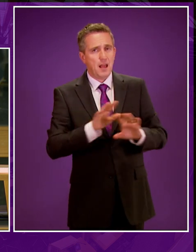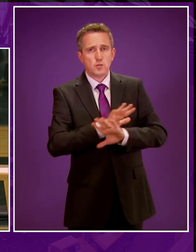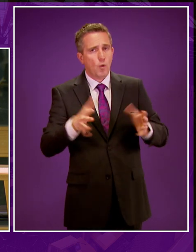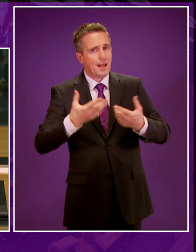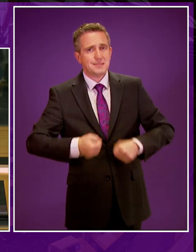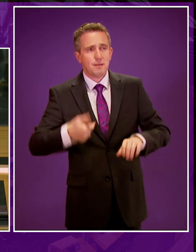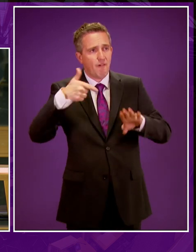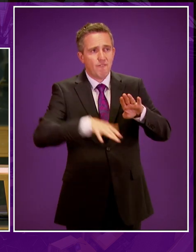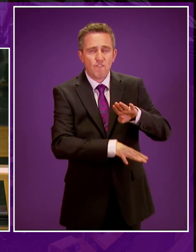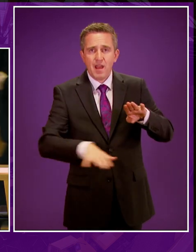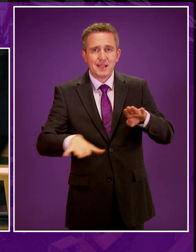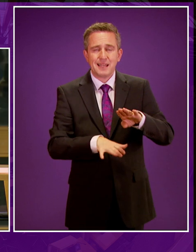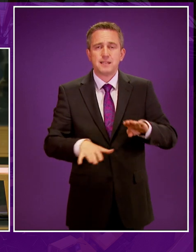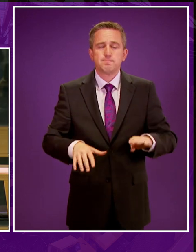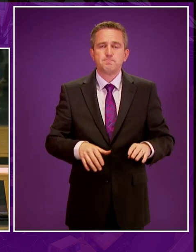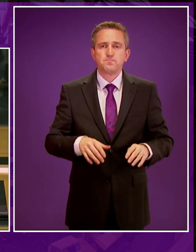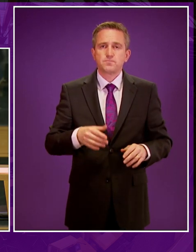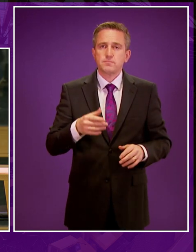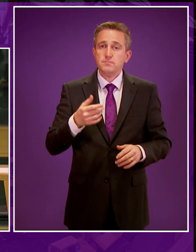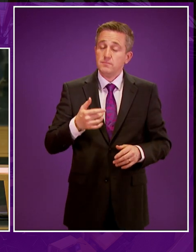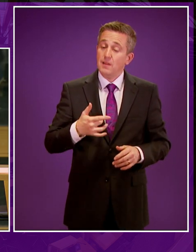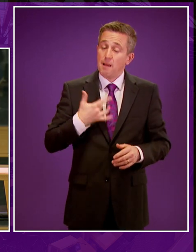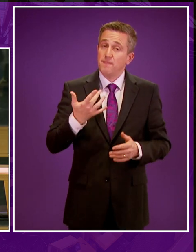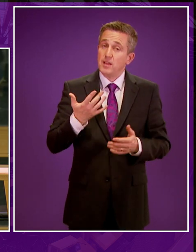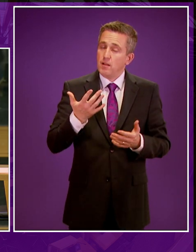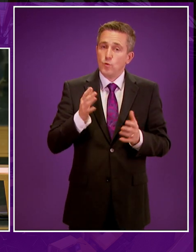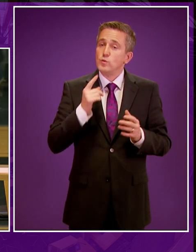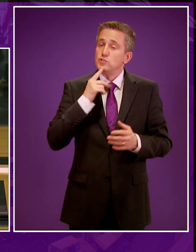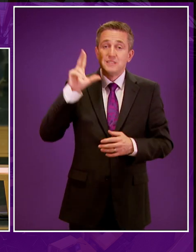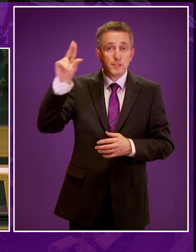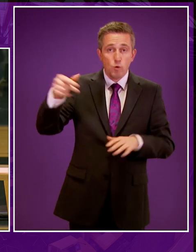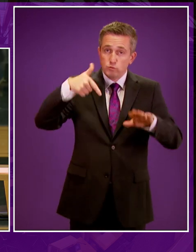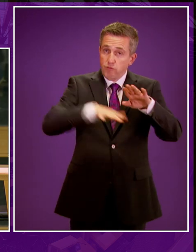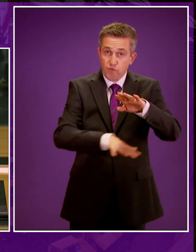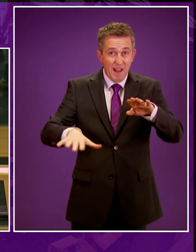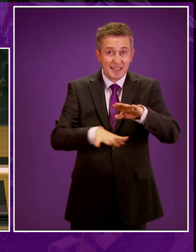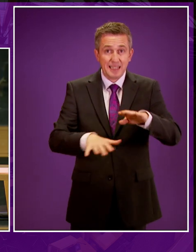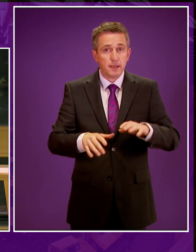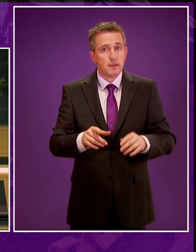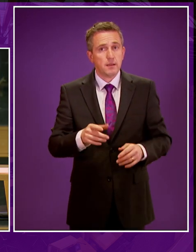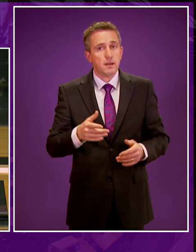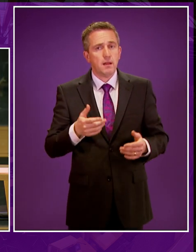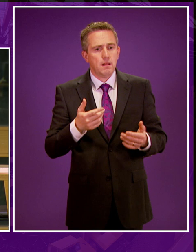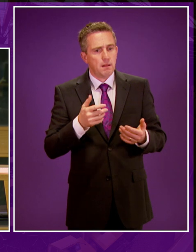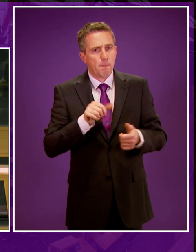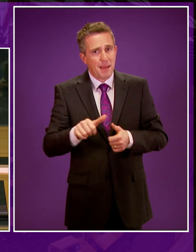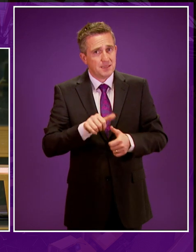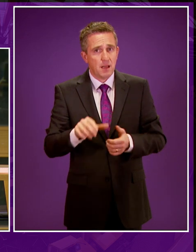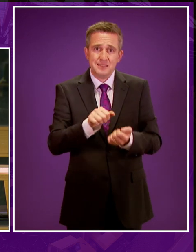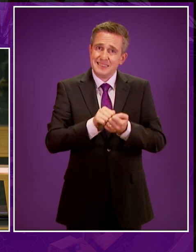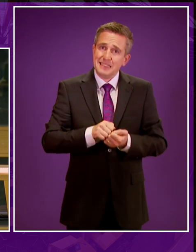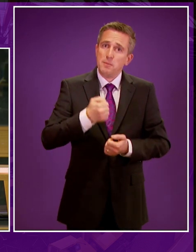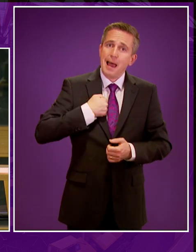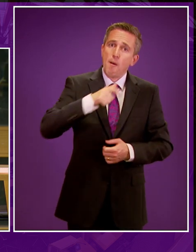it simply to learn the same lesson? And my answer simply is no. Rather than subjecting our constituents to the risk of